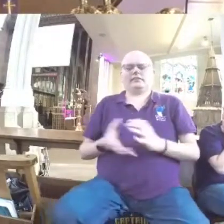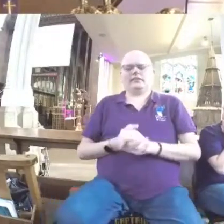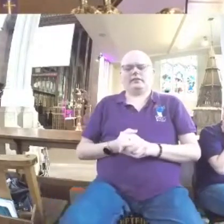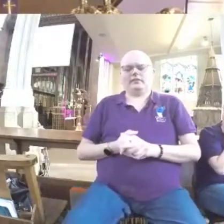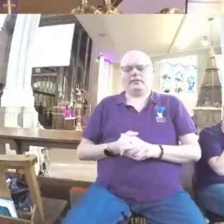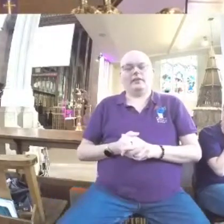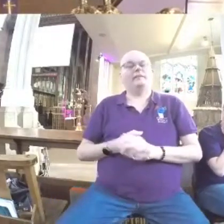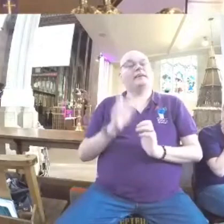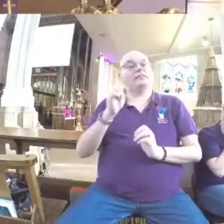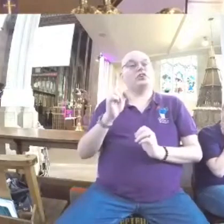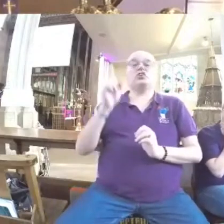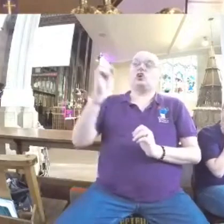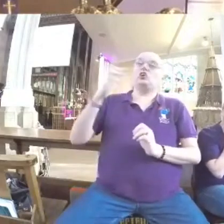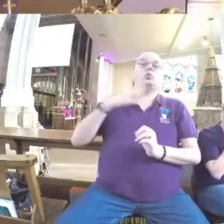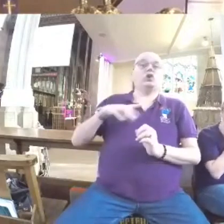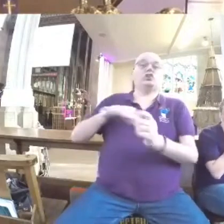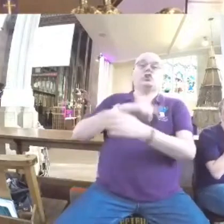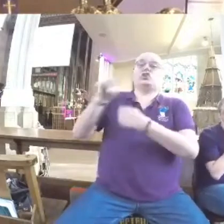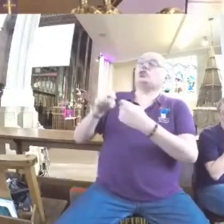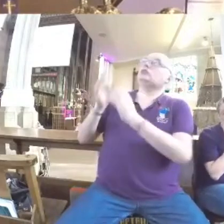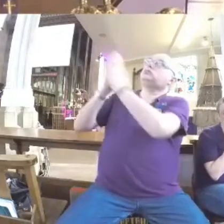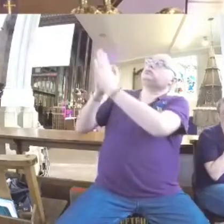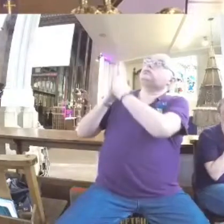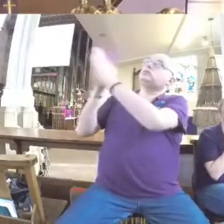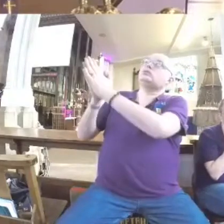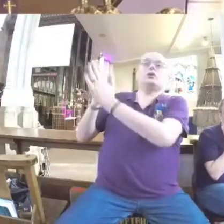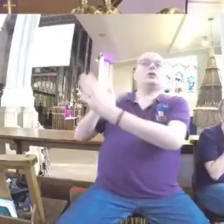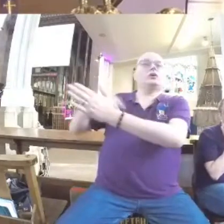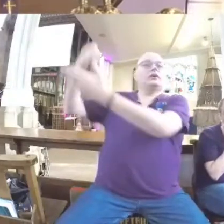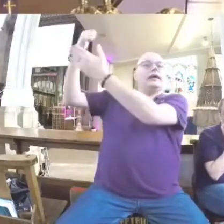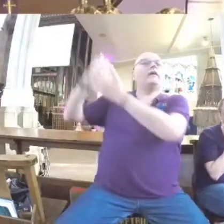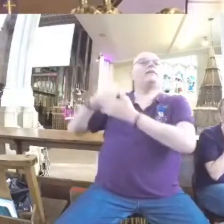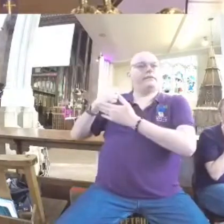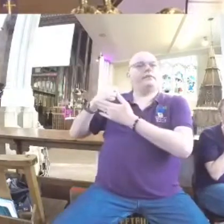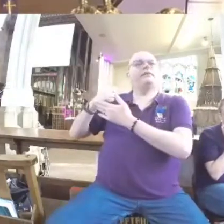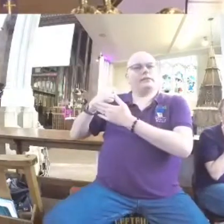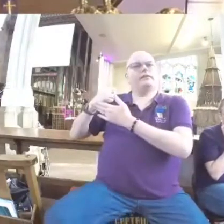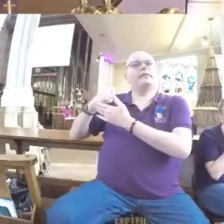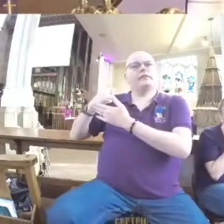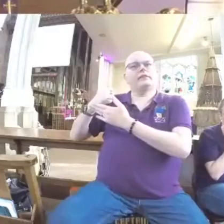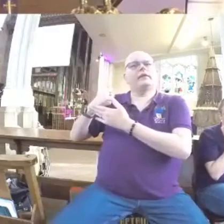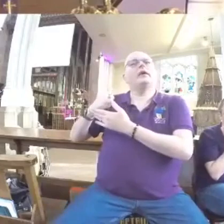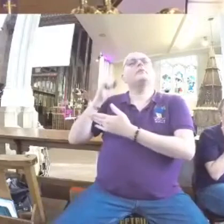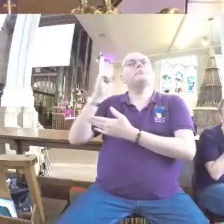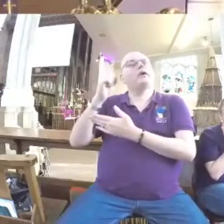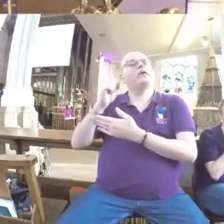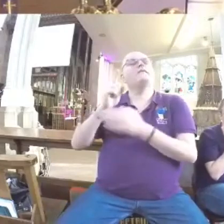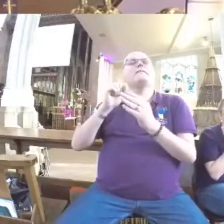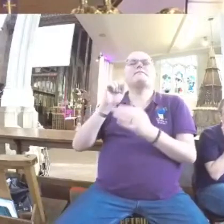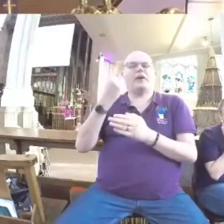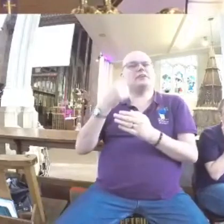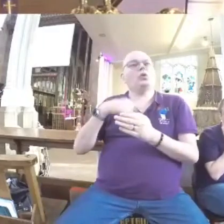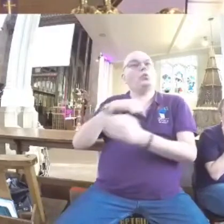you that this is when God wants to hear from us most. He wants to help us. But we have to make the first move.